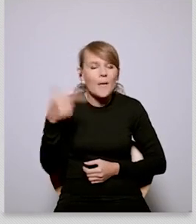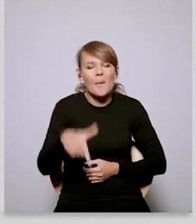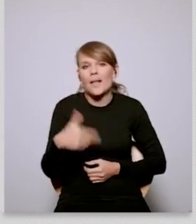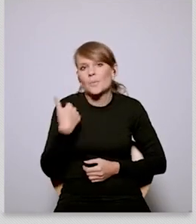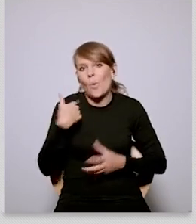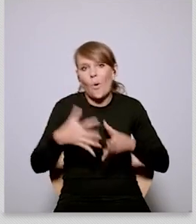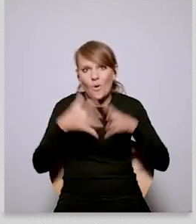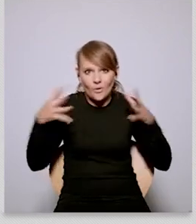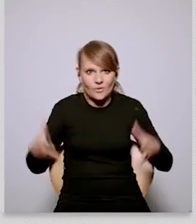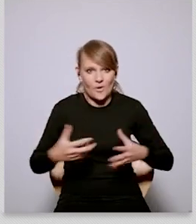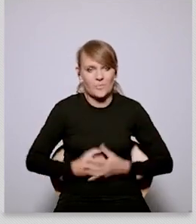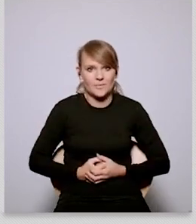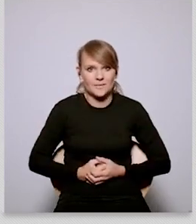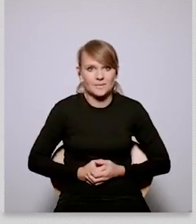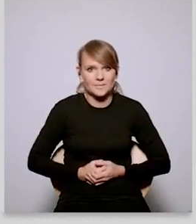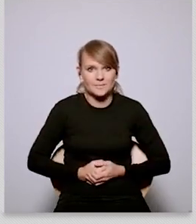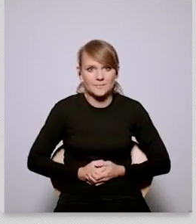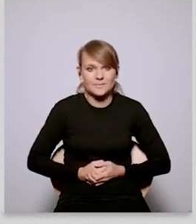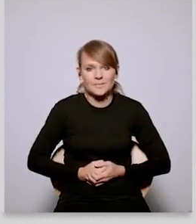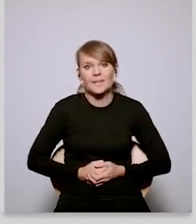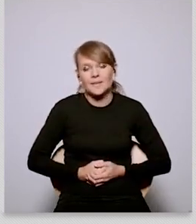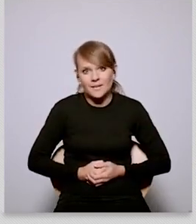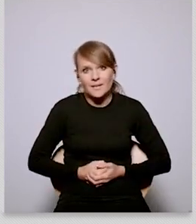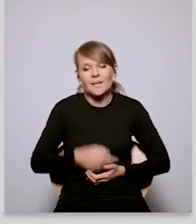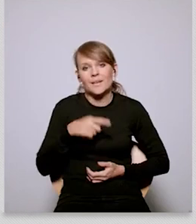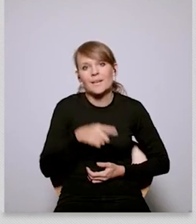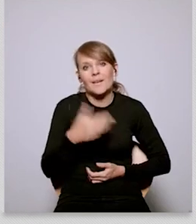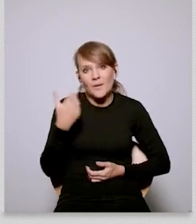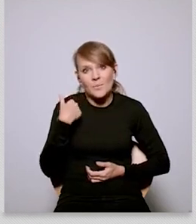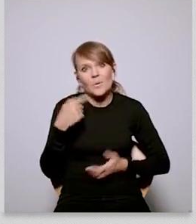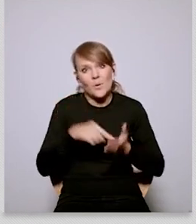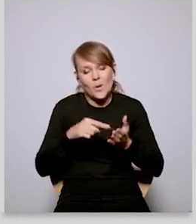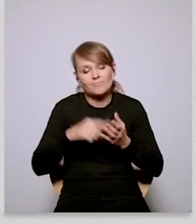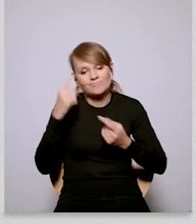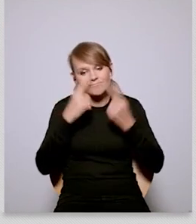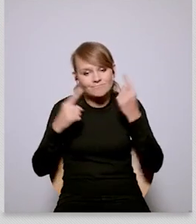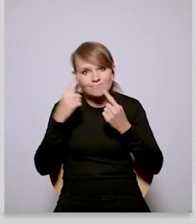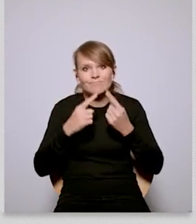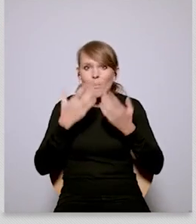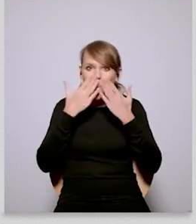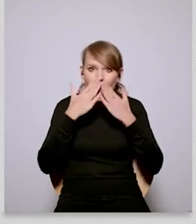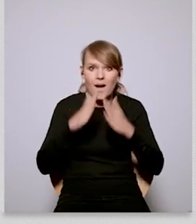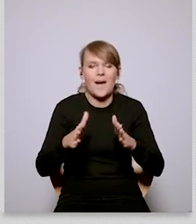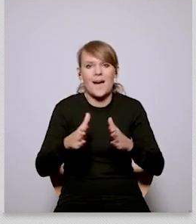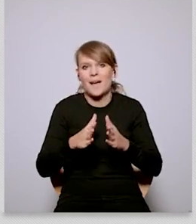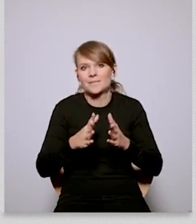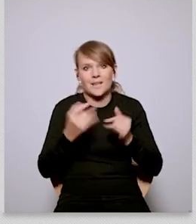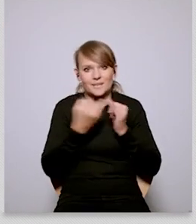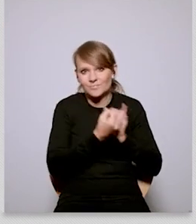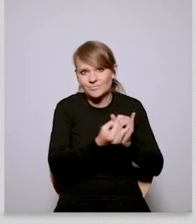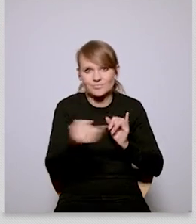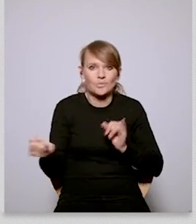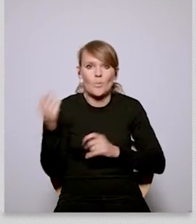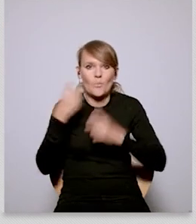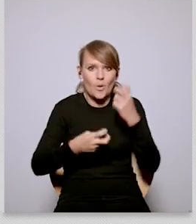covered a wide range a very wide range of topics but that that was the idea for this debate we wanted to demonstrate